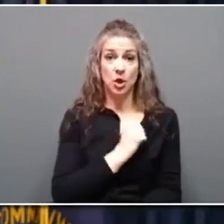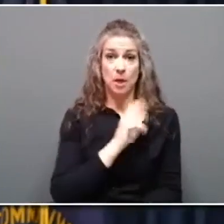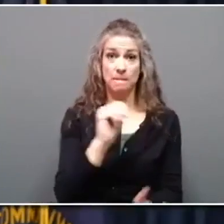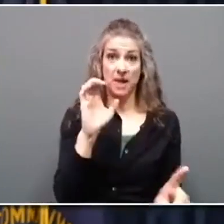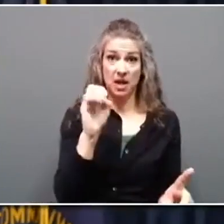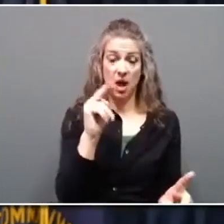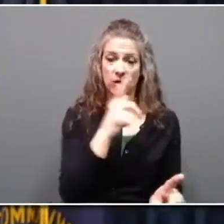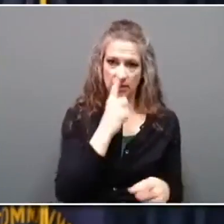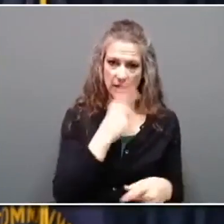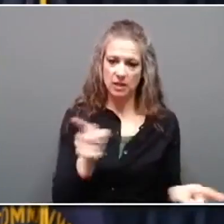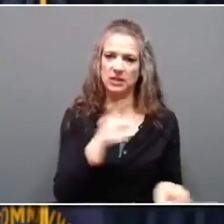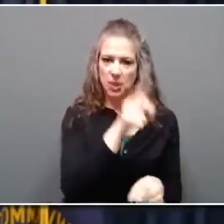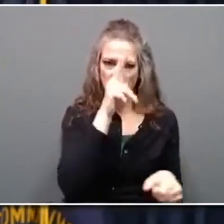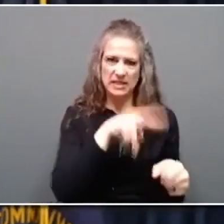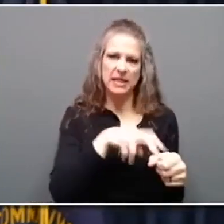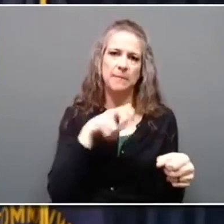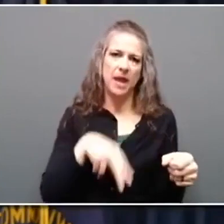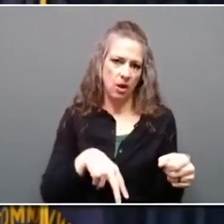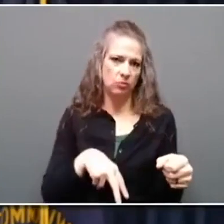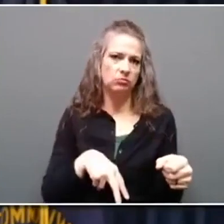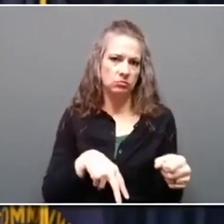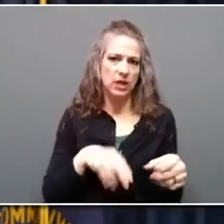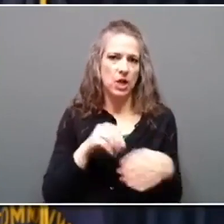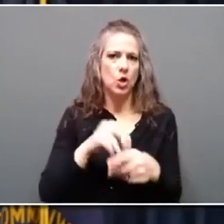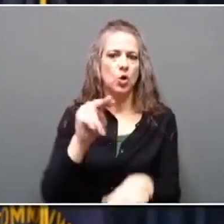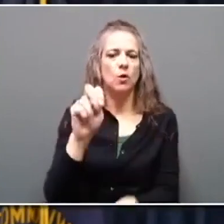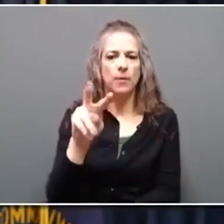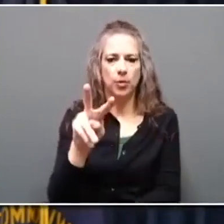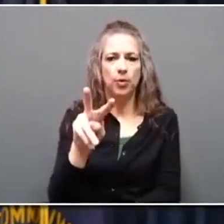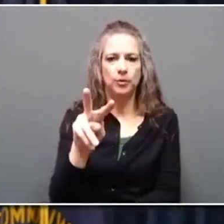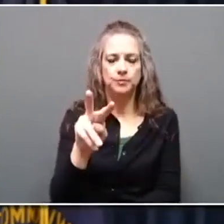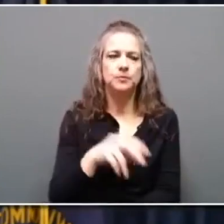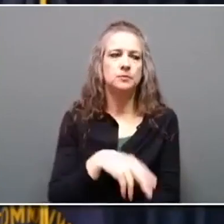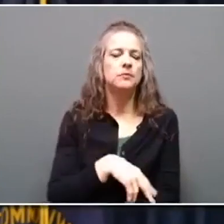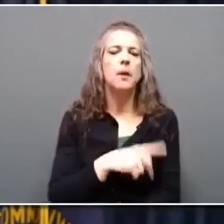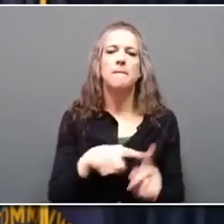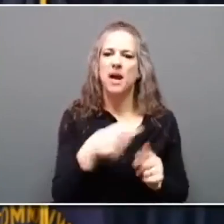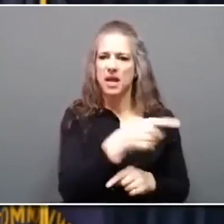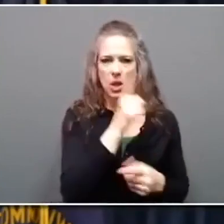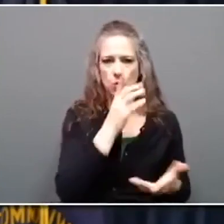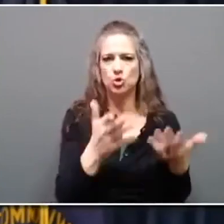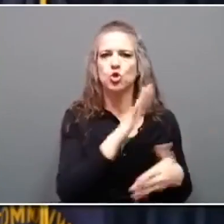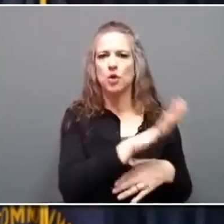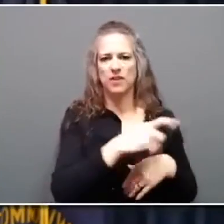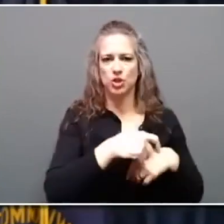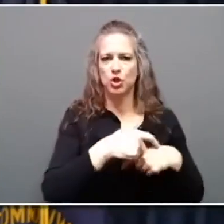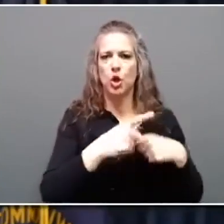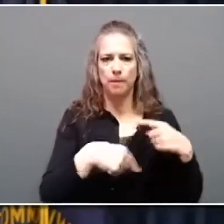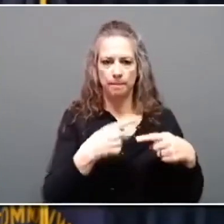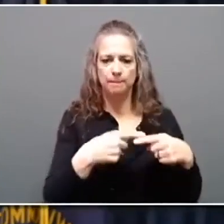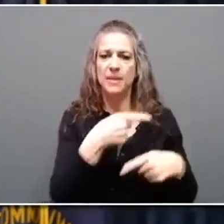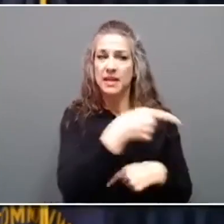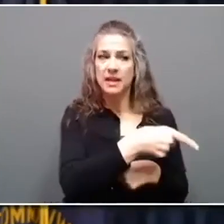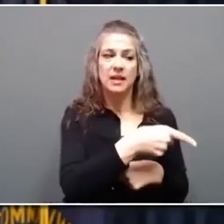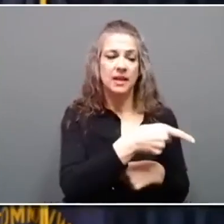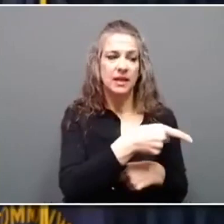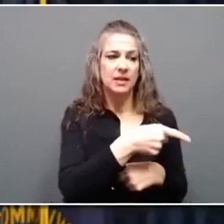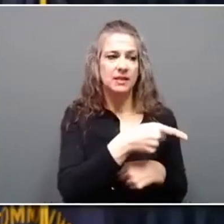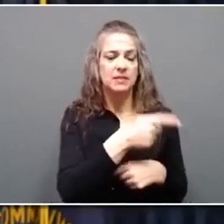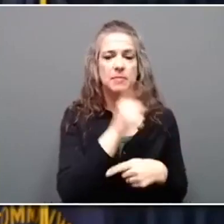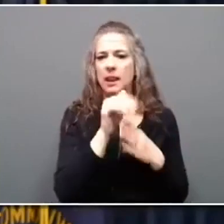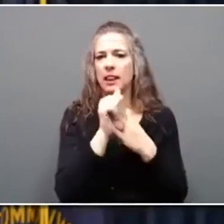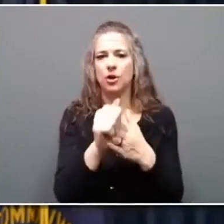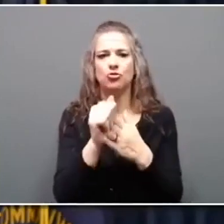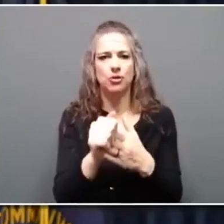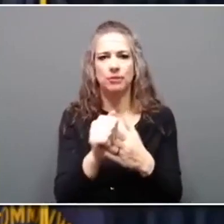going to step down from leadership in November, but serve out his term. He has been in a position of leadership, whether in the